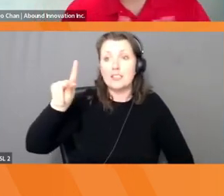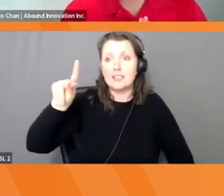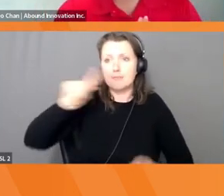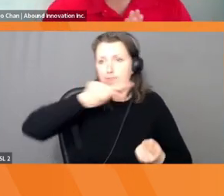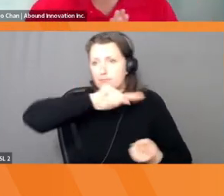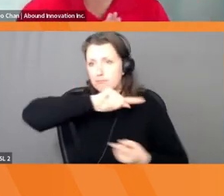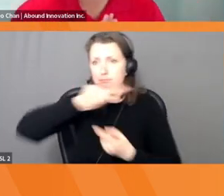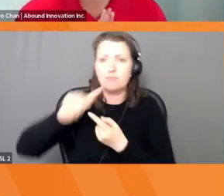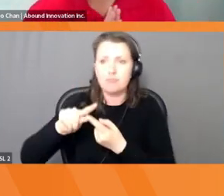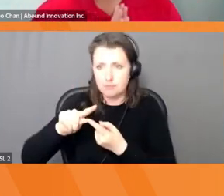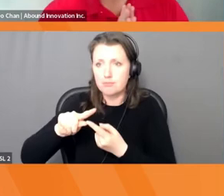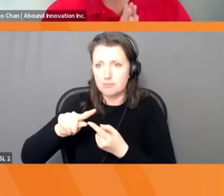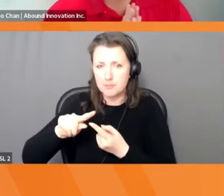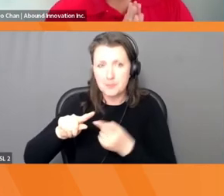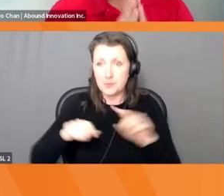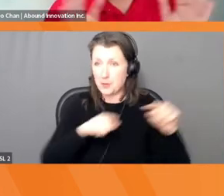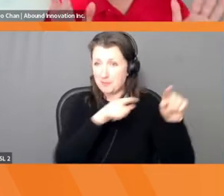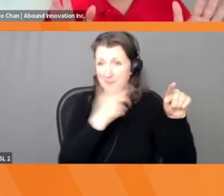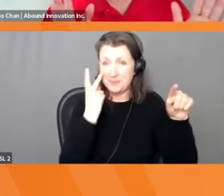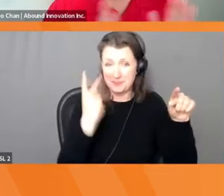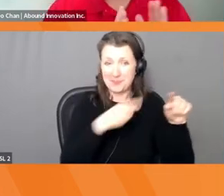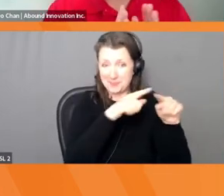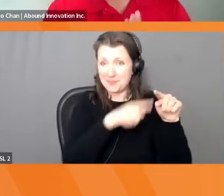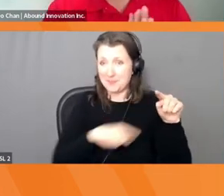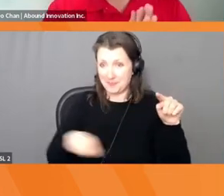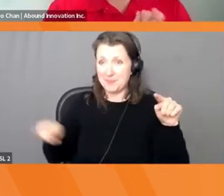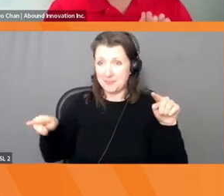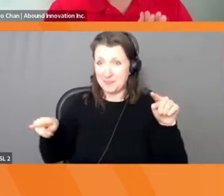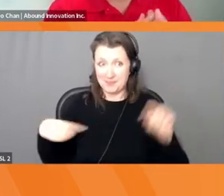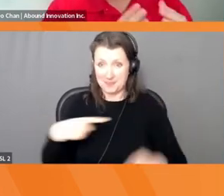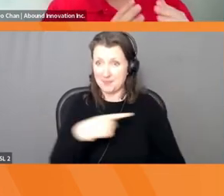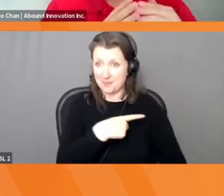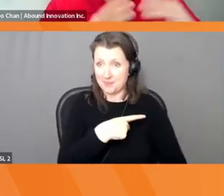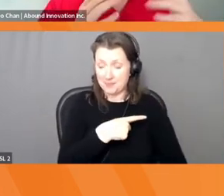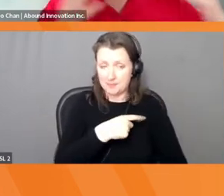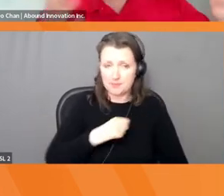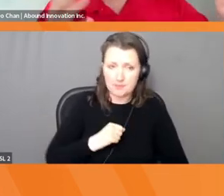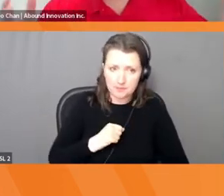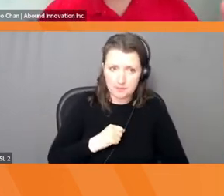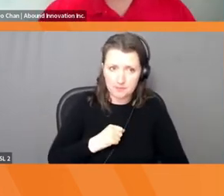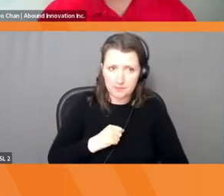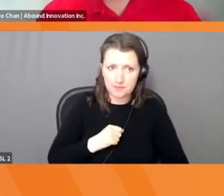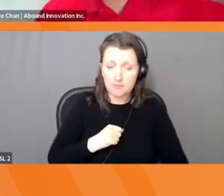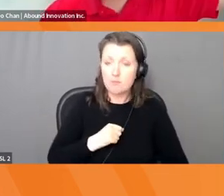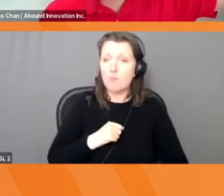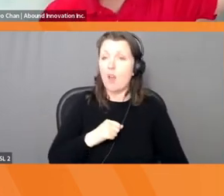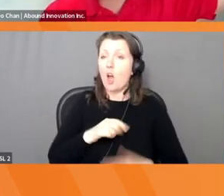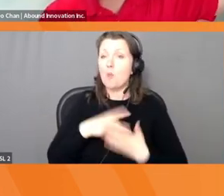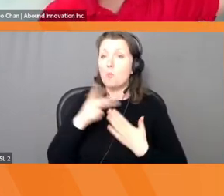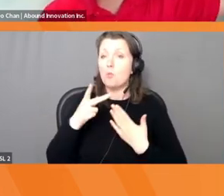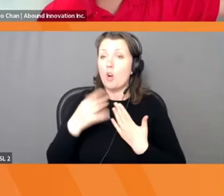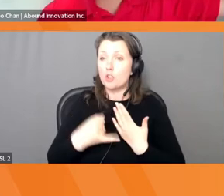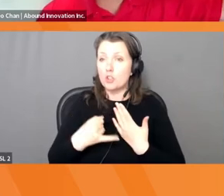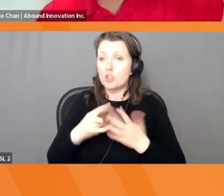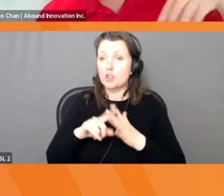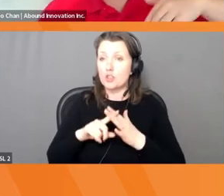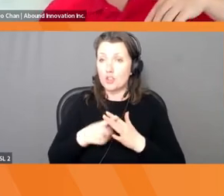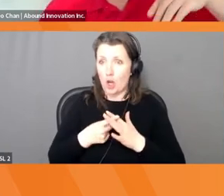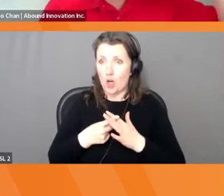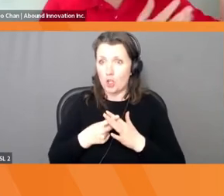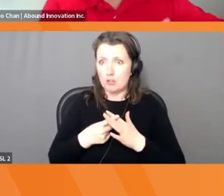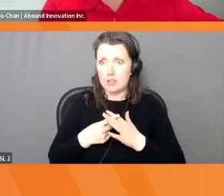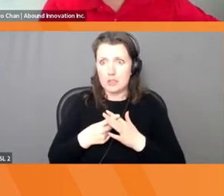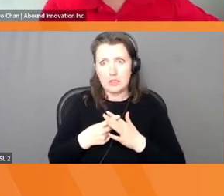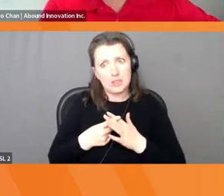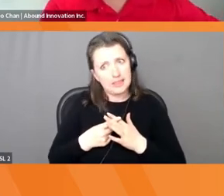investment graph. But let me tell you how this works. So normally, when we start a project, and we're not sure what the solution is, we have a high amount of risk, right? Because